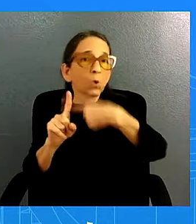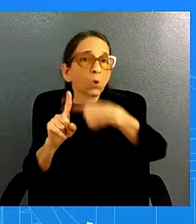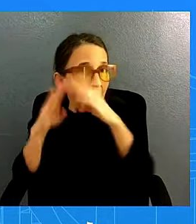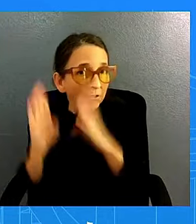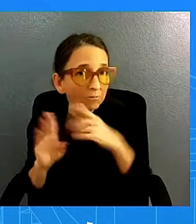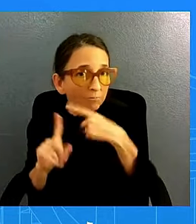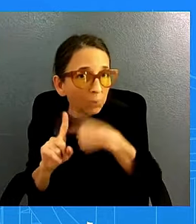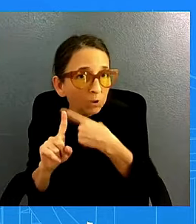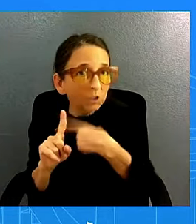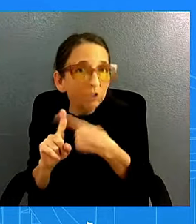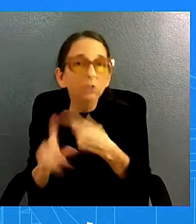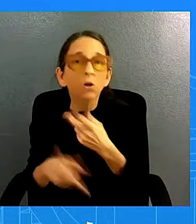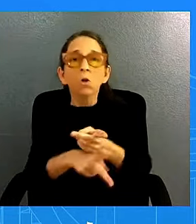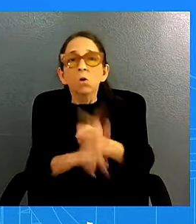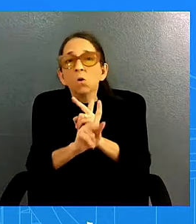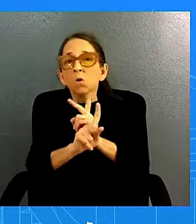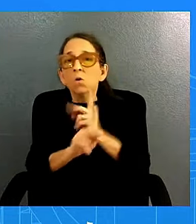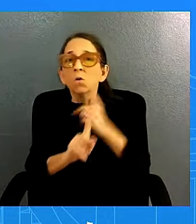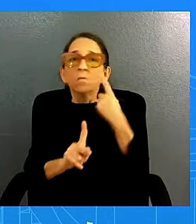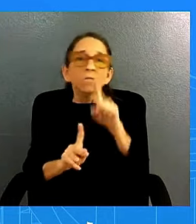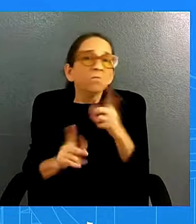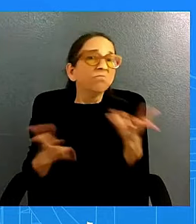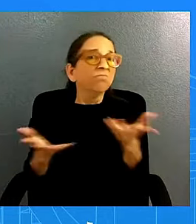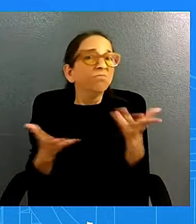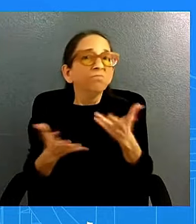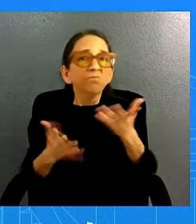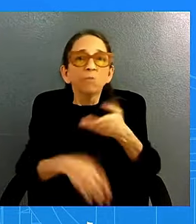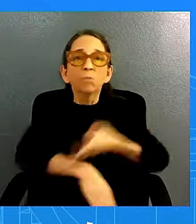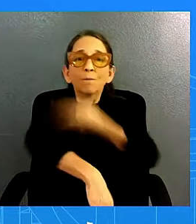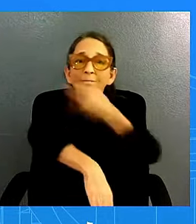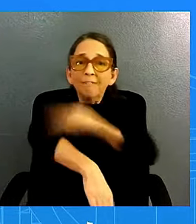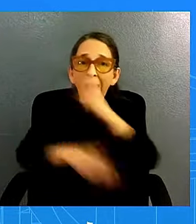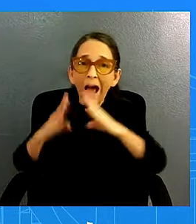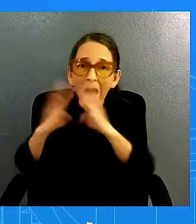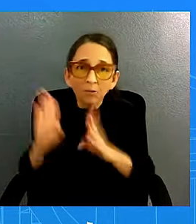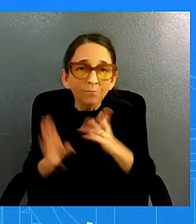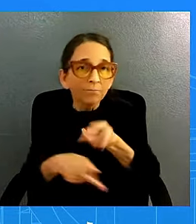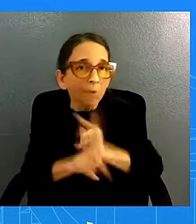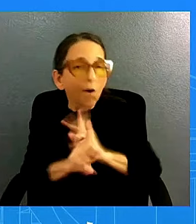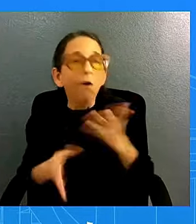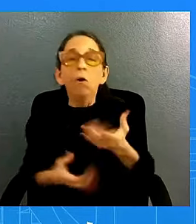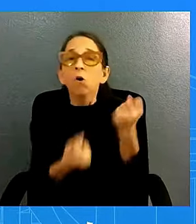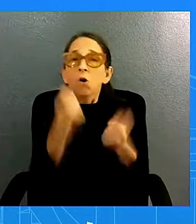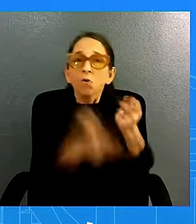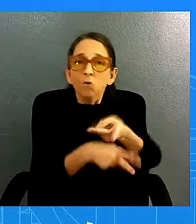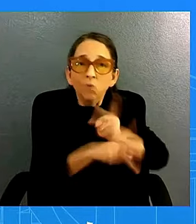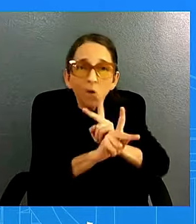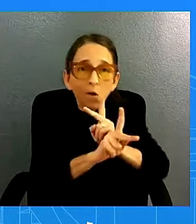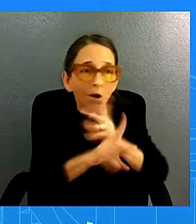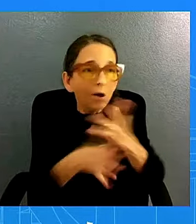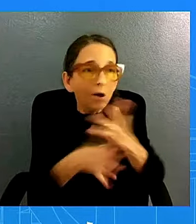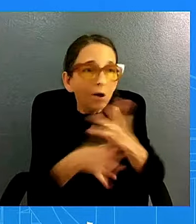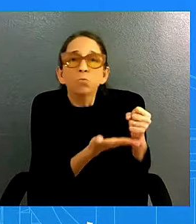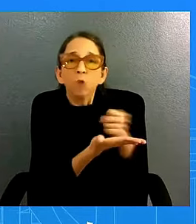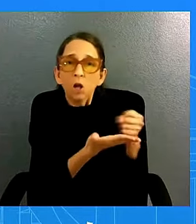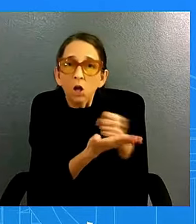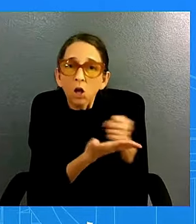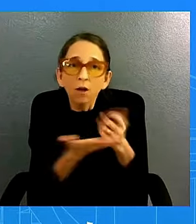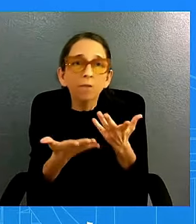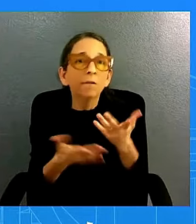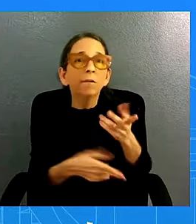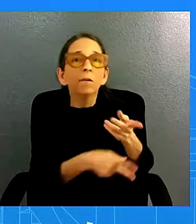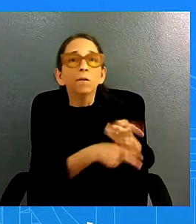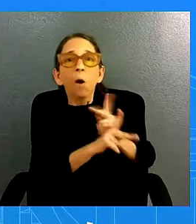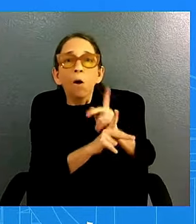your home lower costs of auto loans credit cards if you want to start or expand a small business lower interest rates